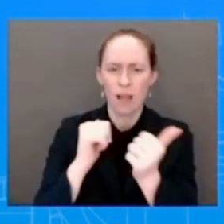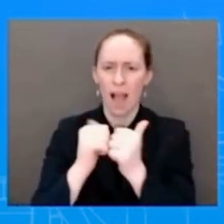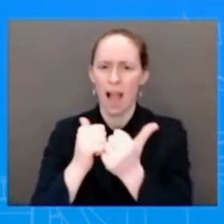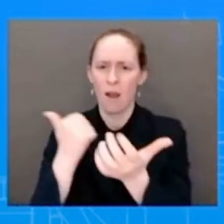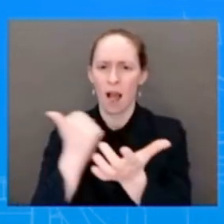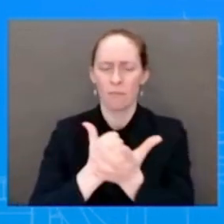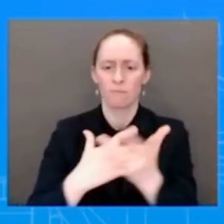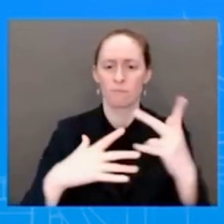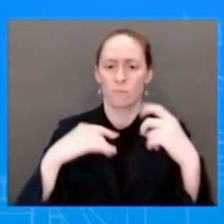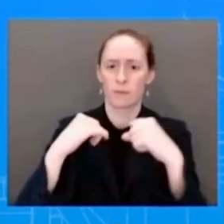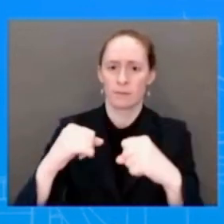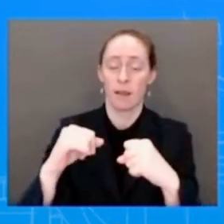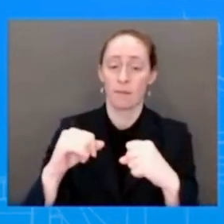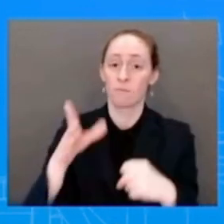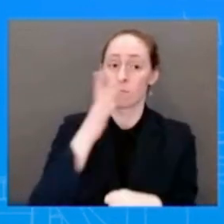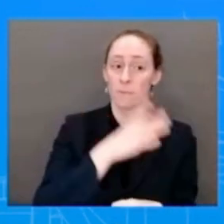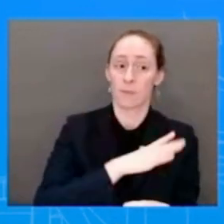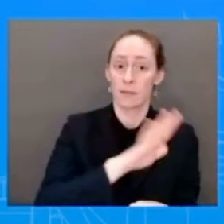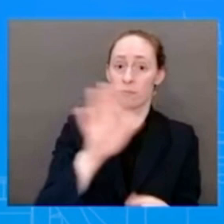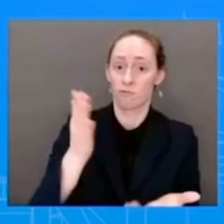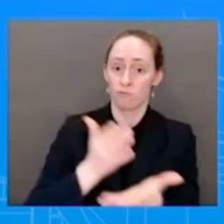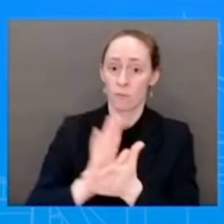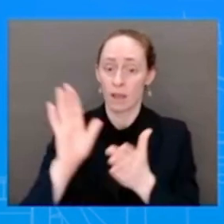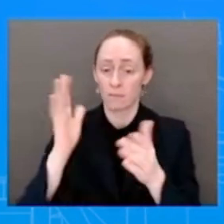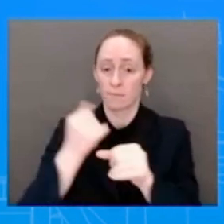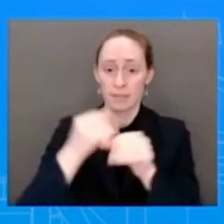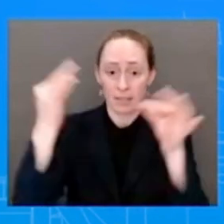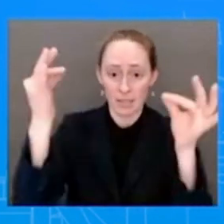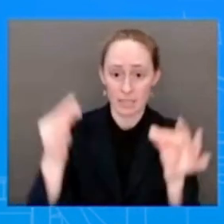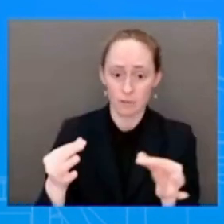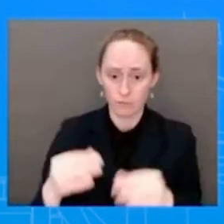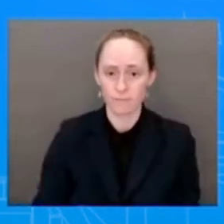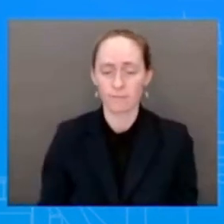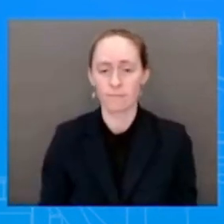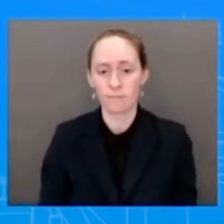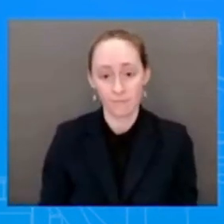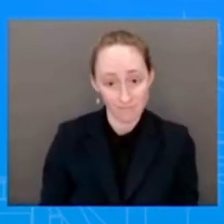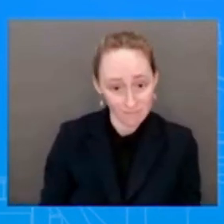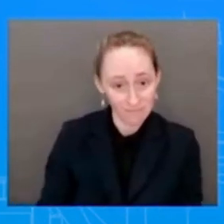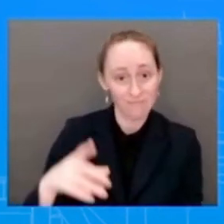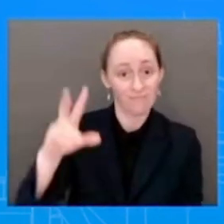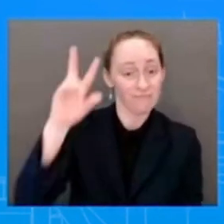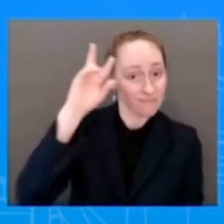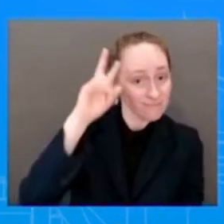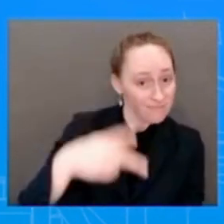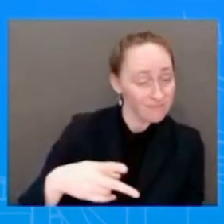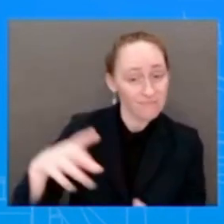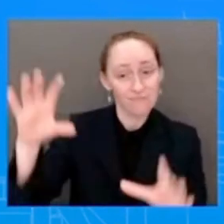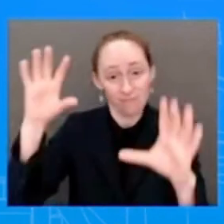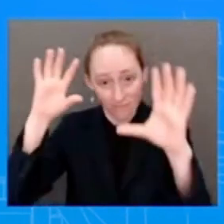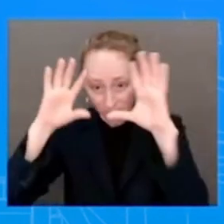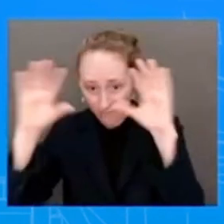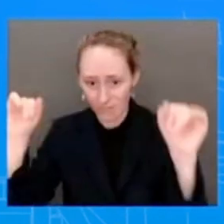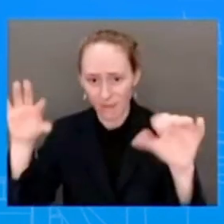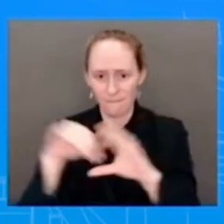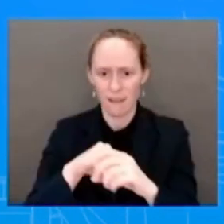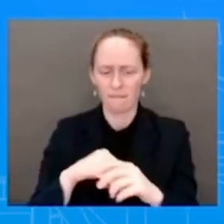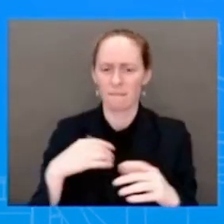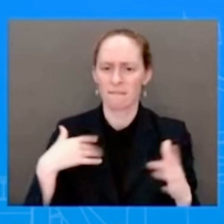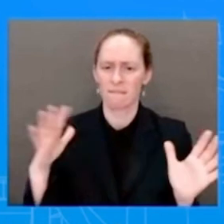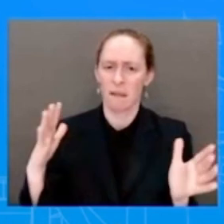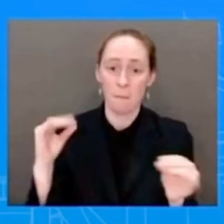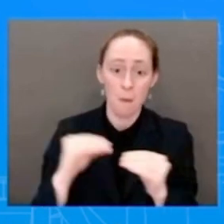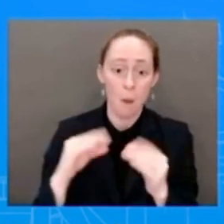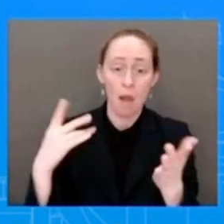Vice President as well. And the President has spoken to this many, many times before. And so, I'll leave it there. I'm not going to speak to any legal